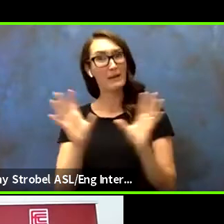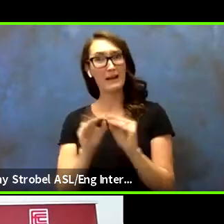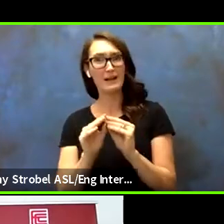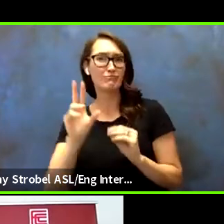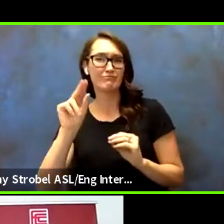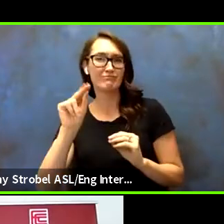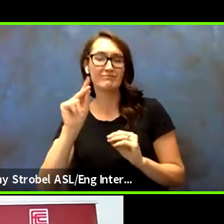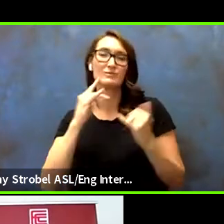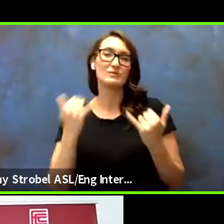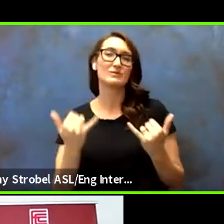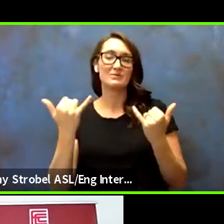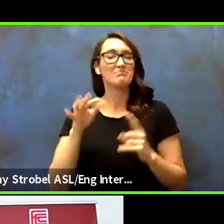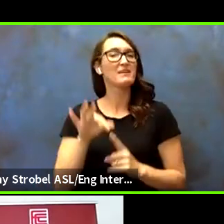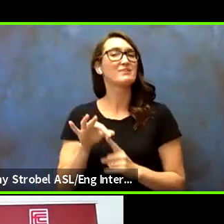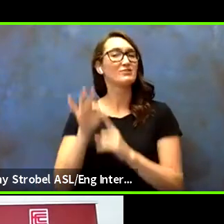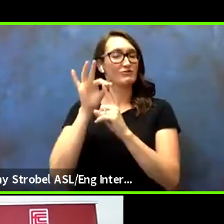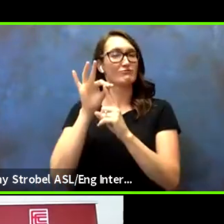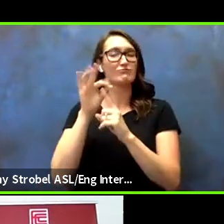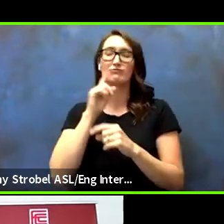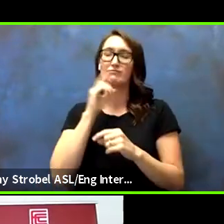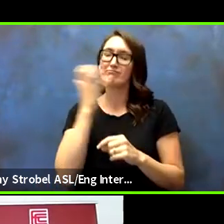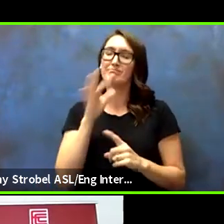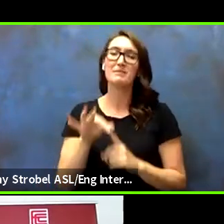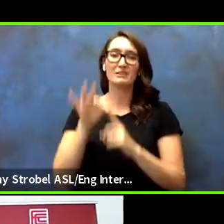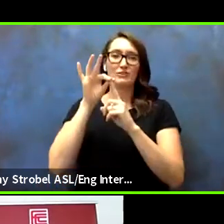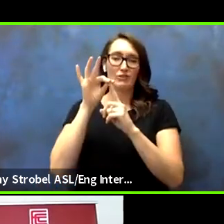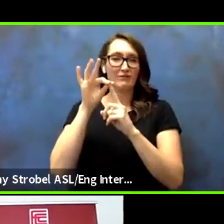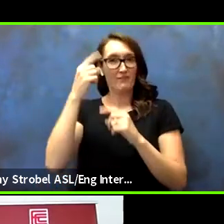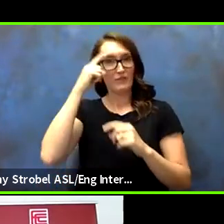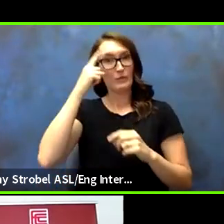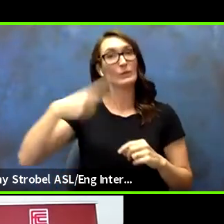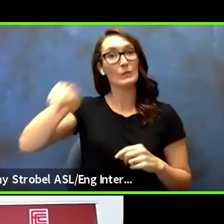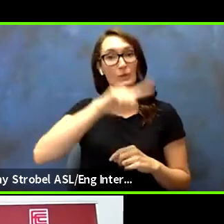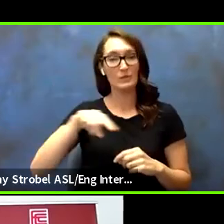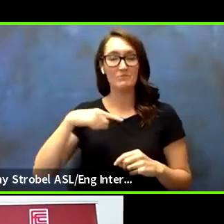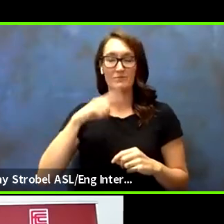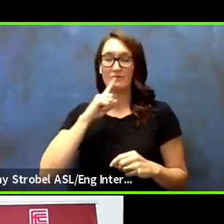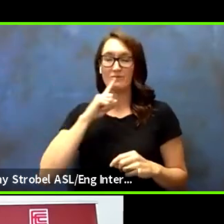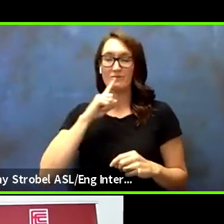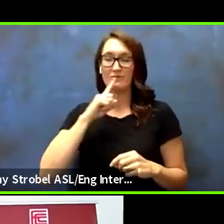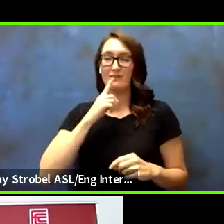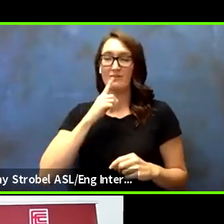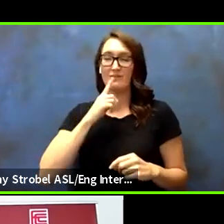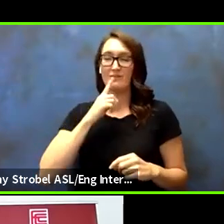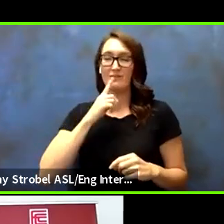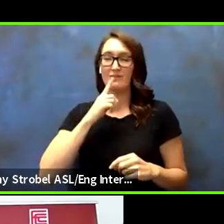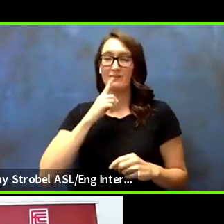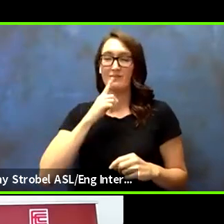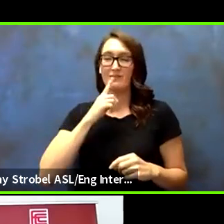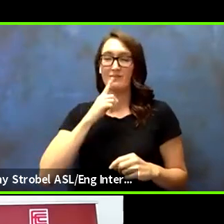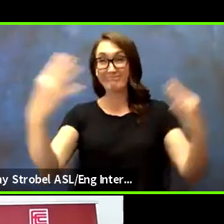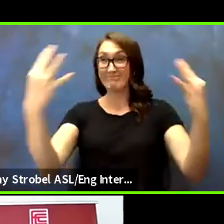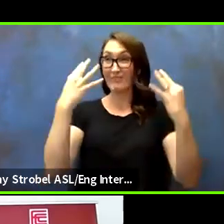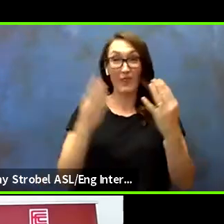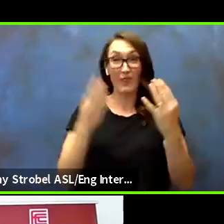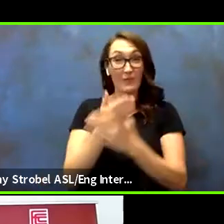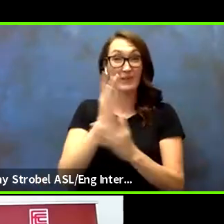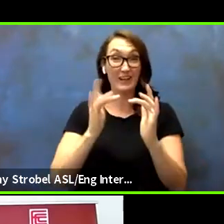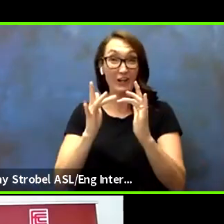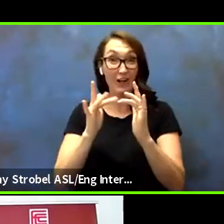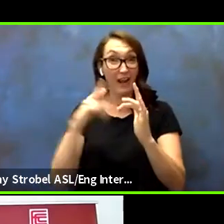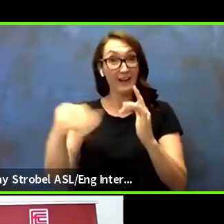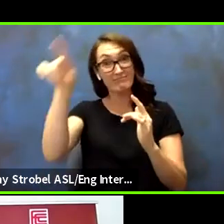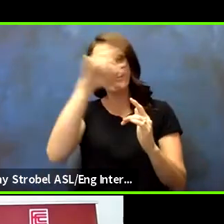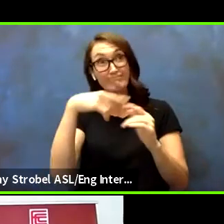have a special, very special event for you, and I'm really pleased that you could join us virtually. Today, we will be